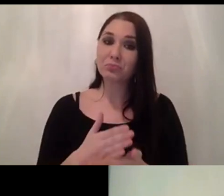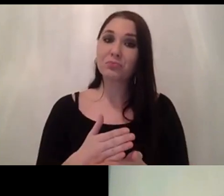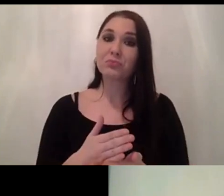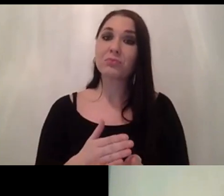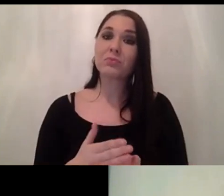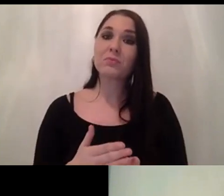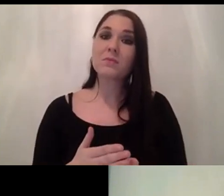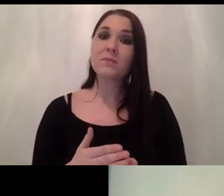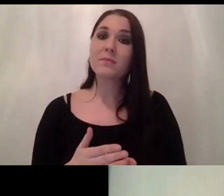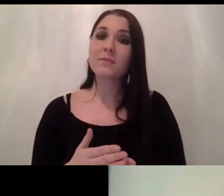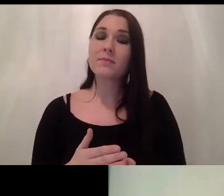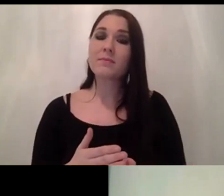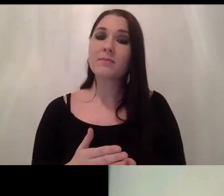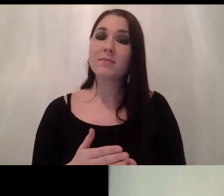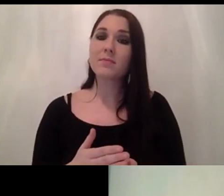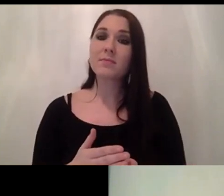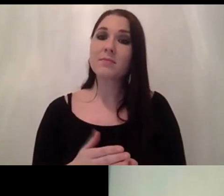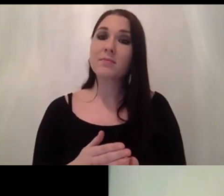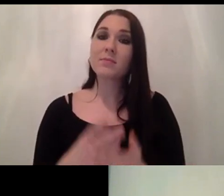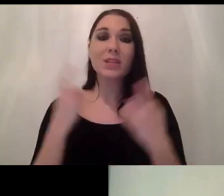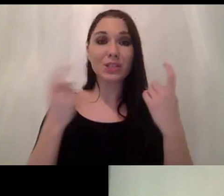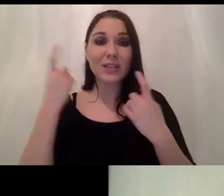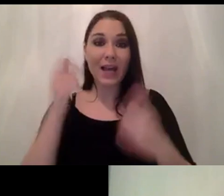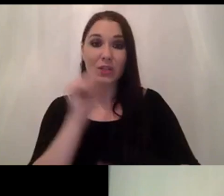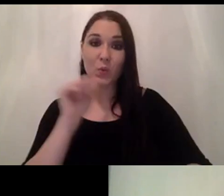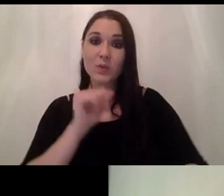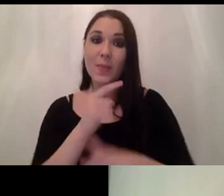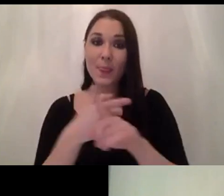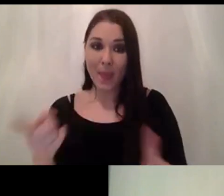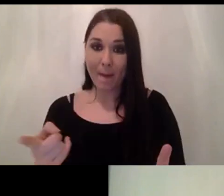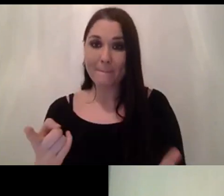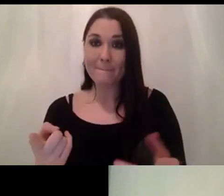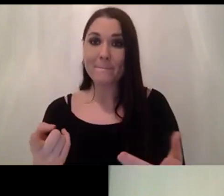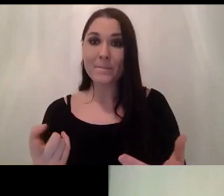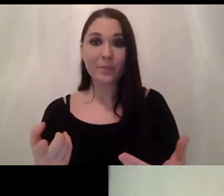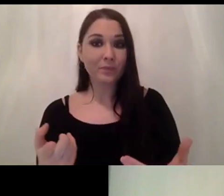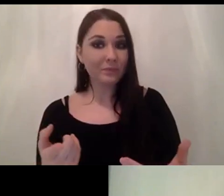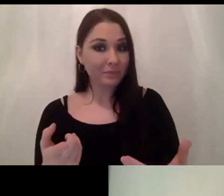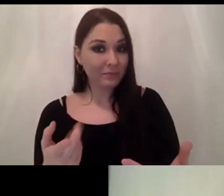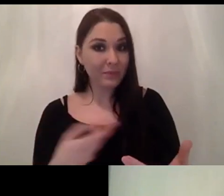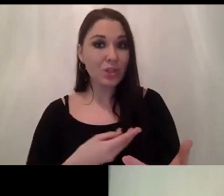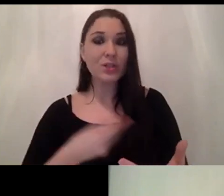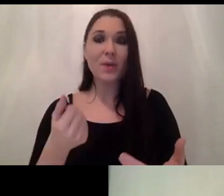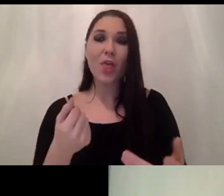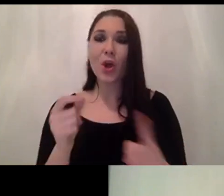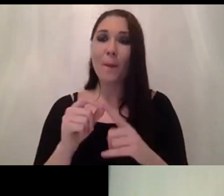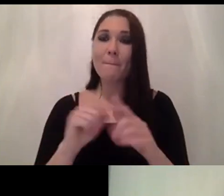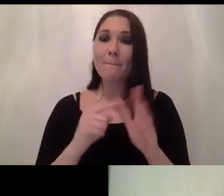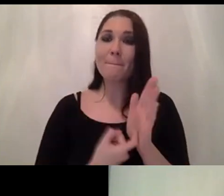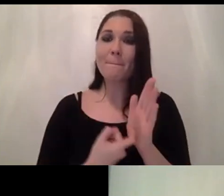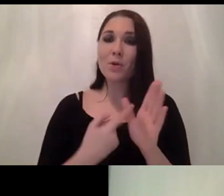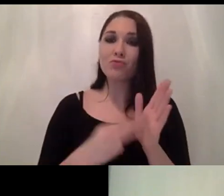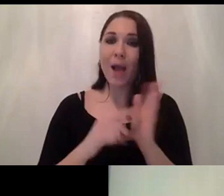suggest using them for instance some other parameters i never mentioned like exposure